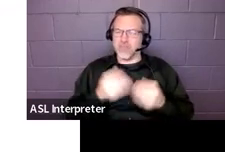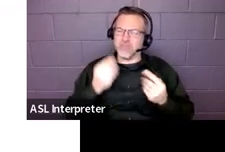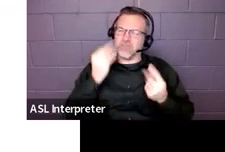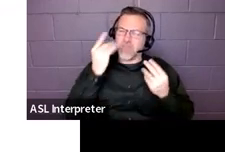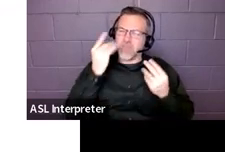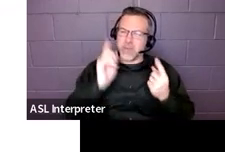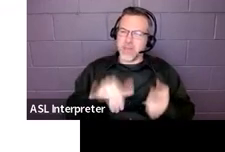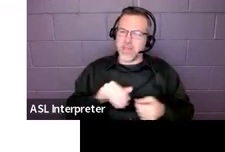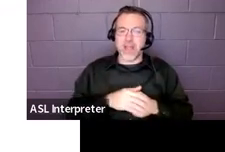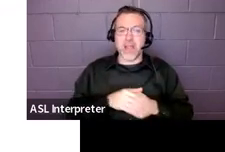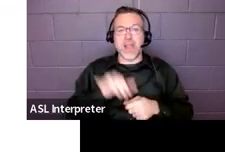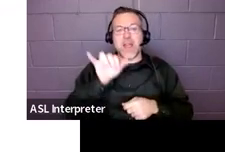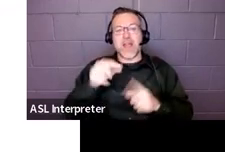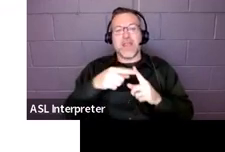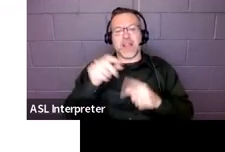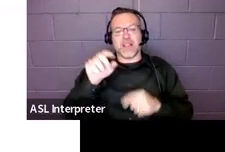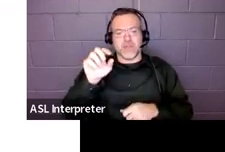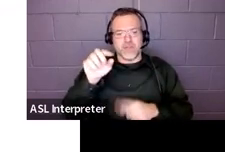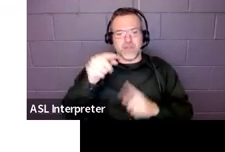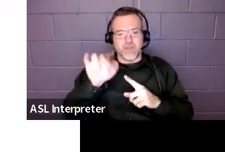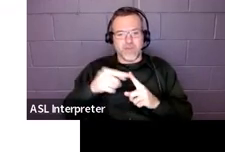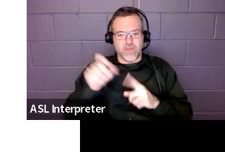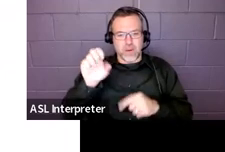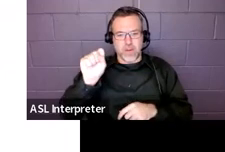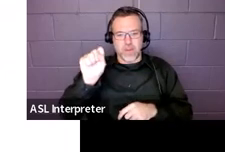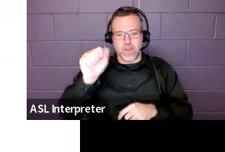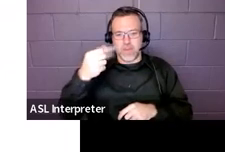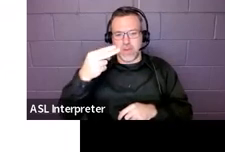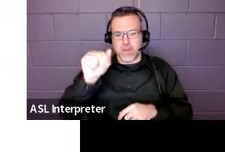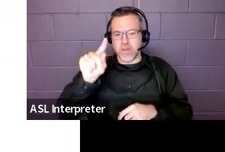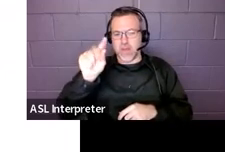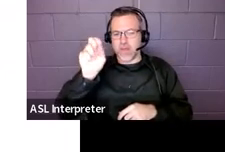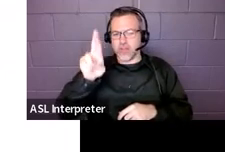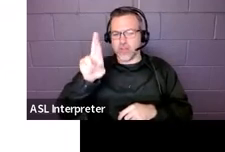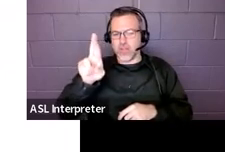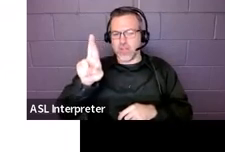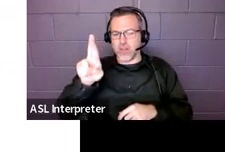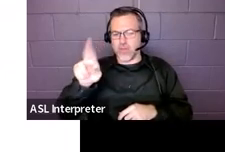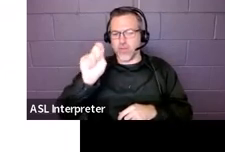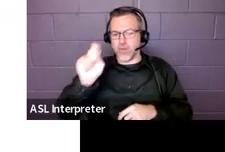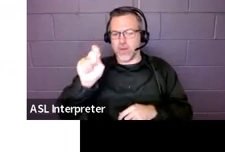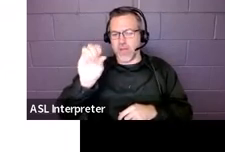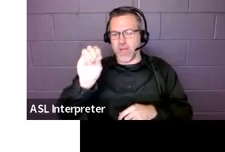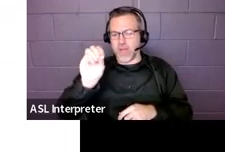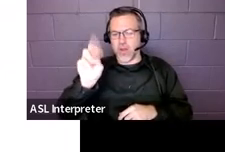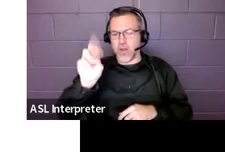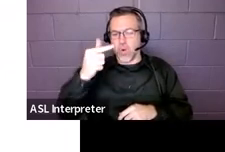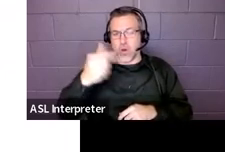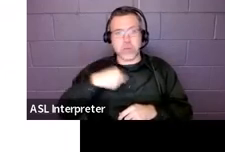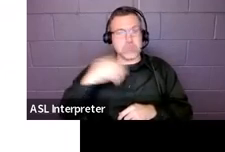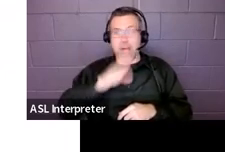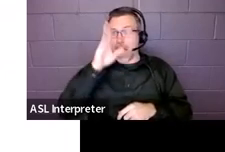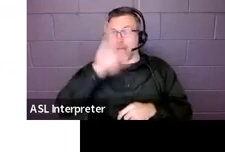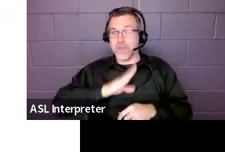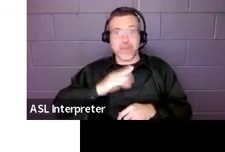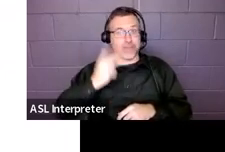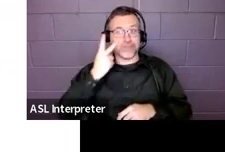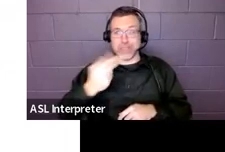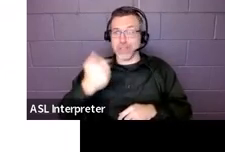this came from shaker.org, which I had not heard about, but it's a nice PDF that really details